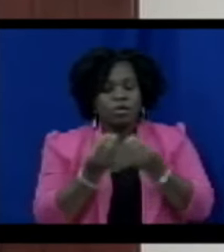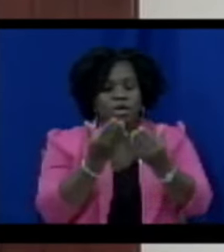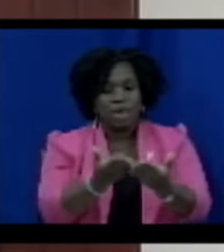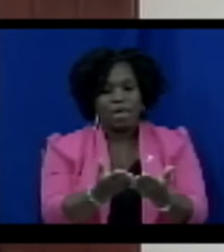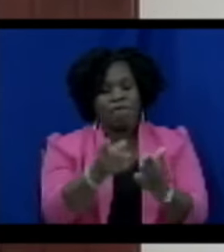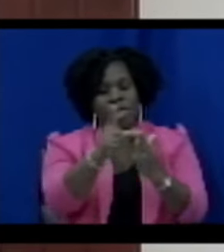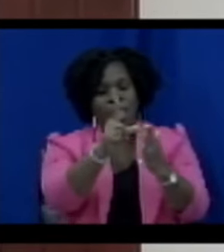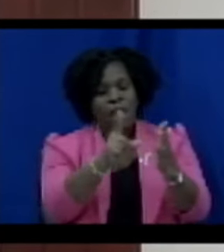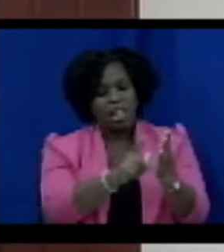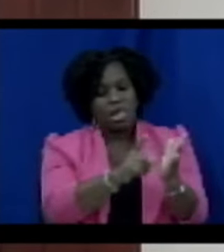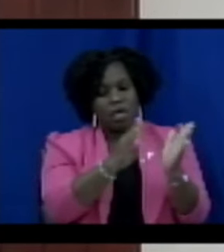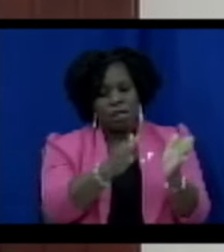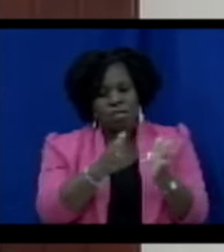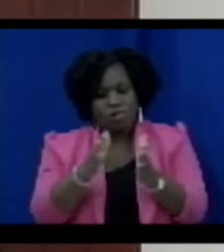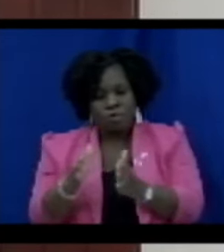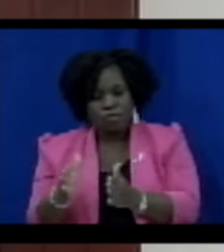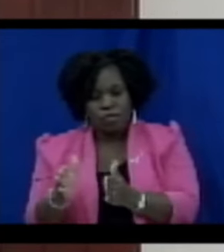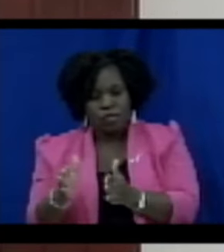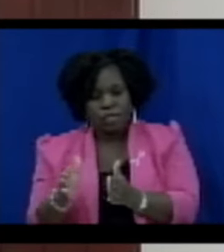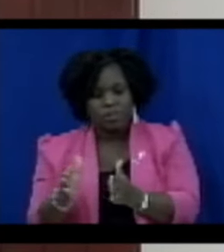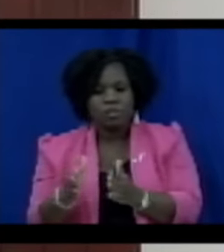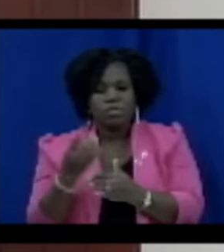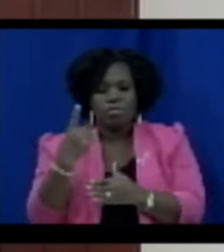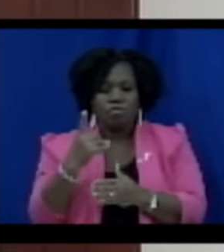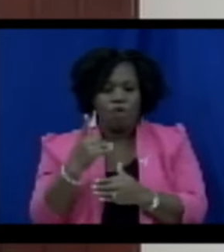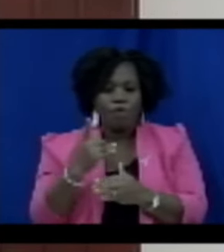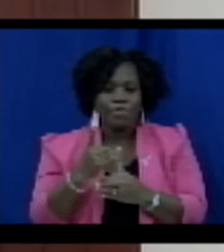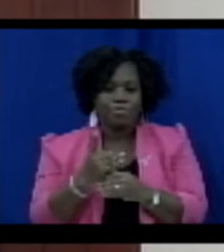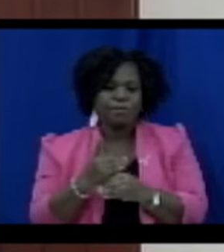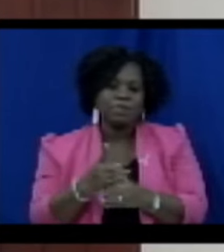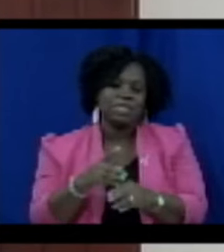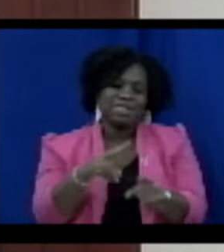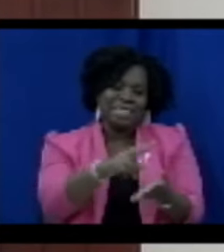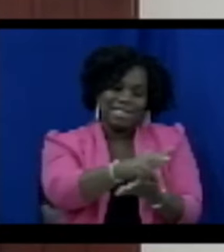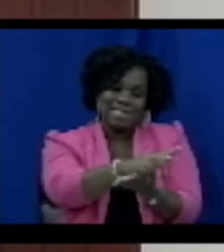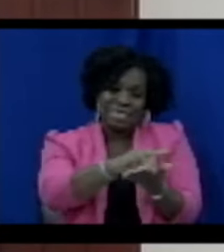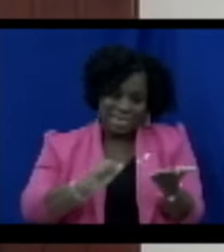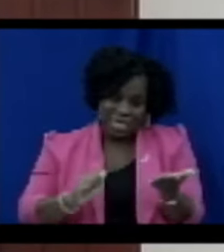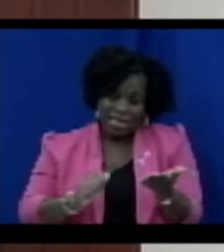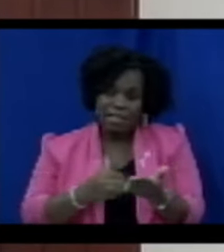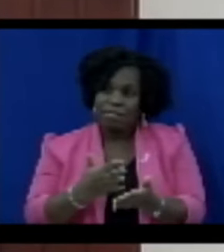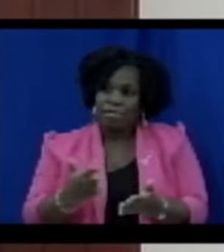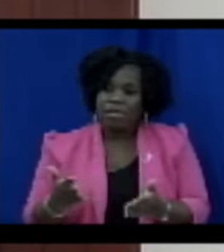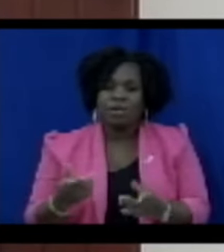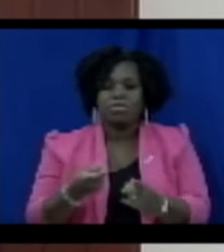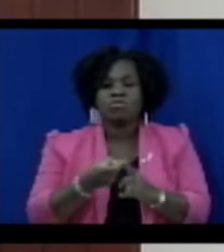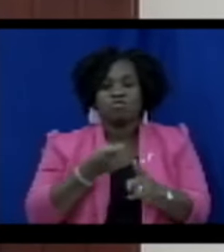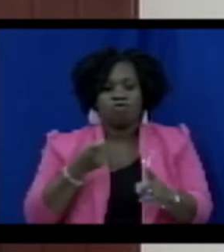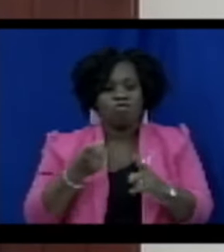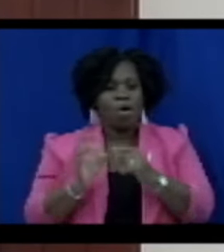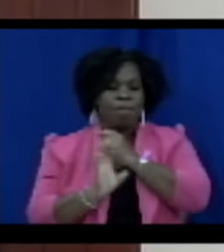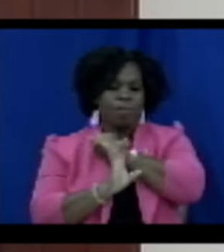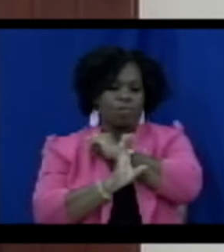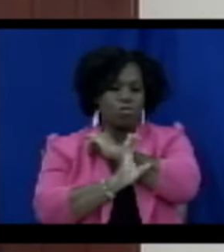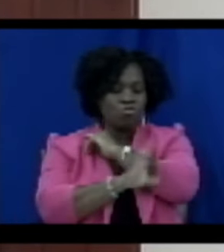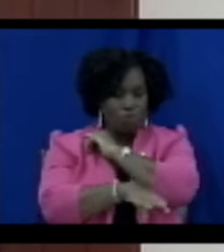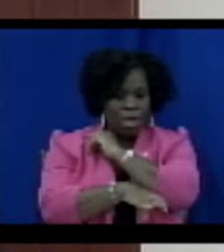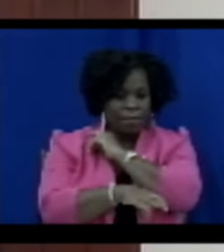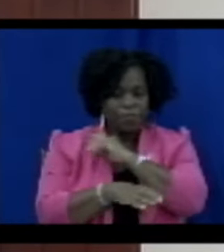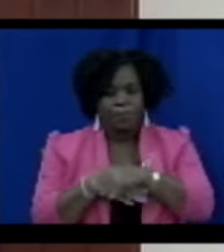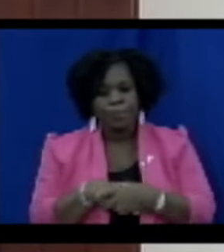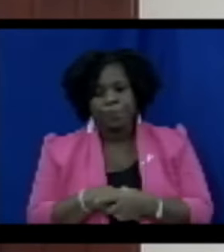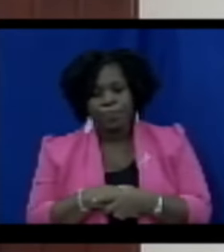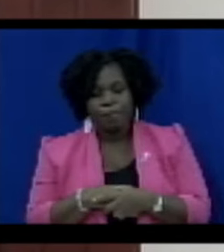for the freezing, forfeiture, and confiscation of the proceeds of crime. This is a crucial tool for law